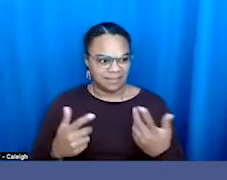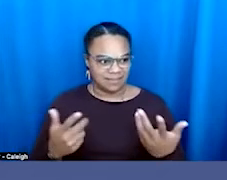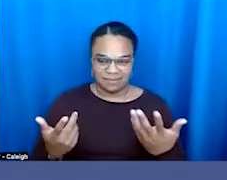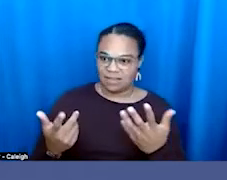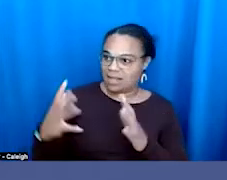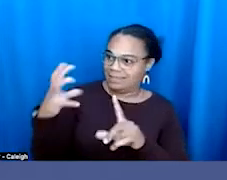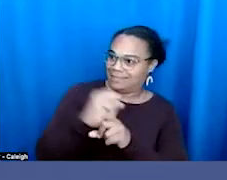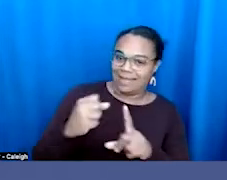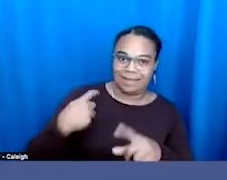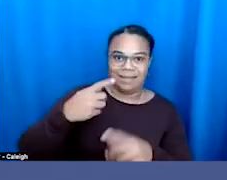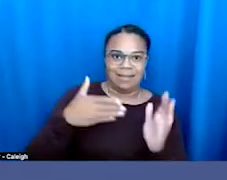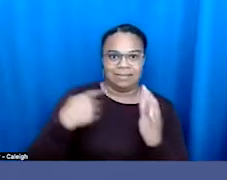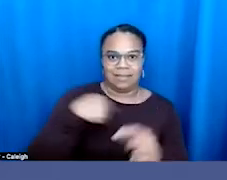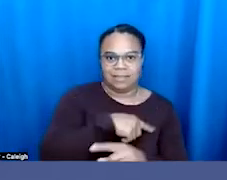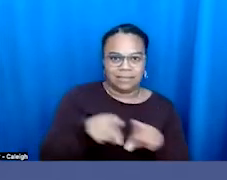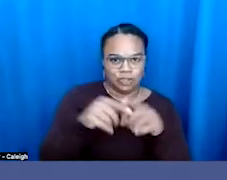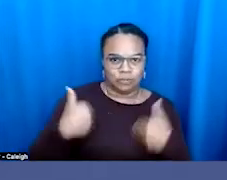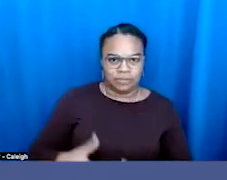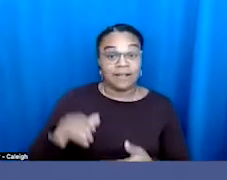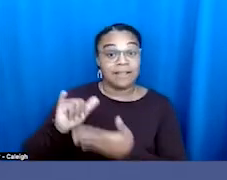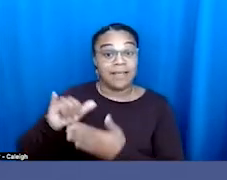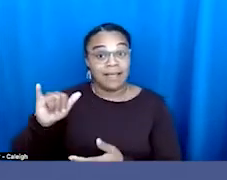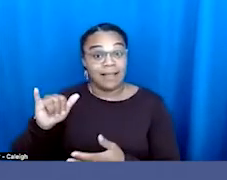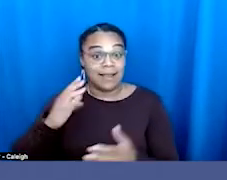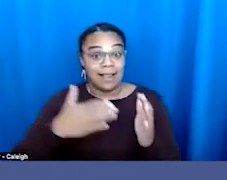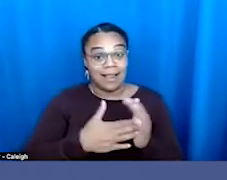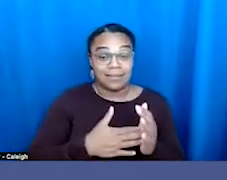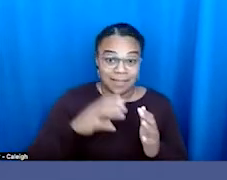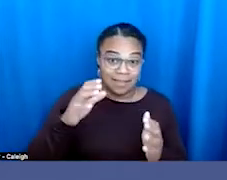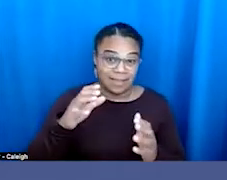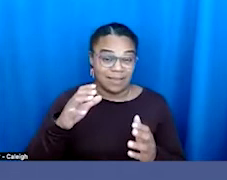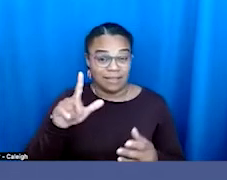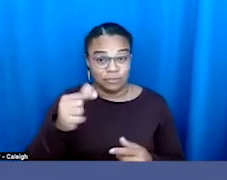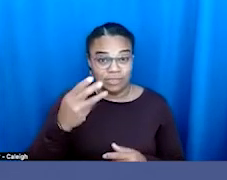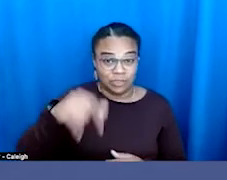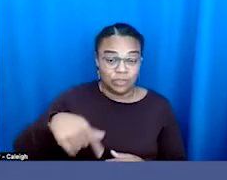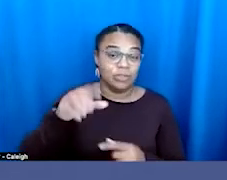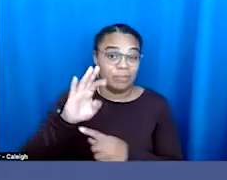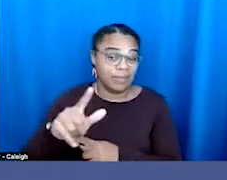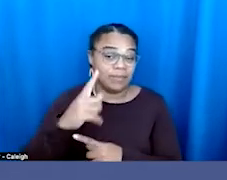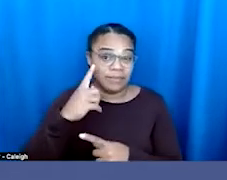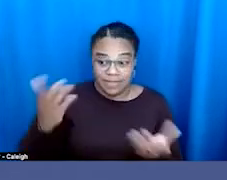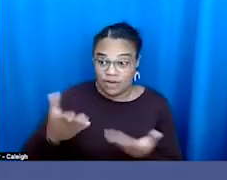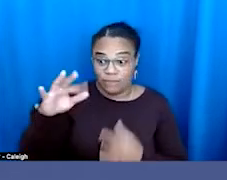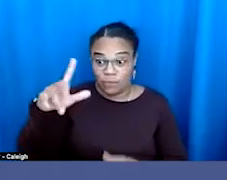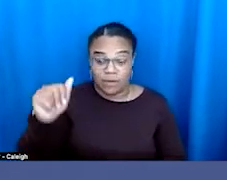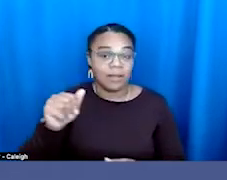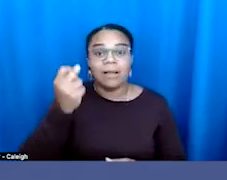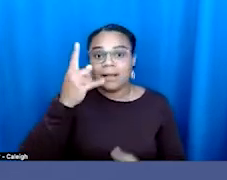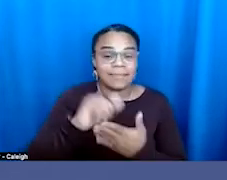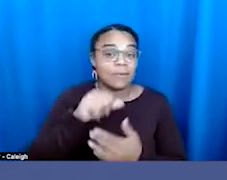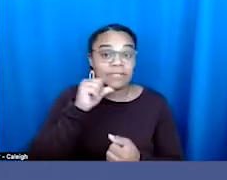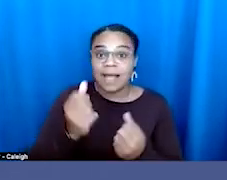bill passed in Florida, it didn't pass through regular, through the regular practice of law, I mean, of lawmaking.